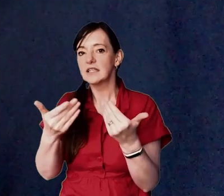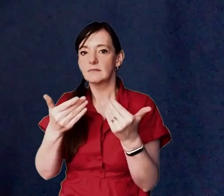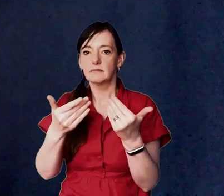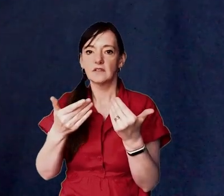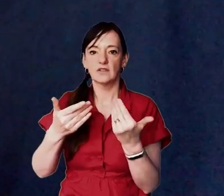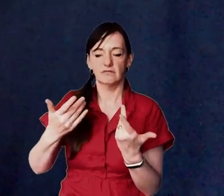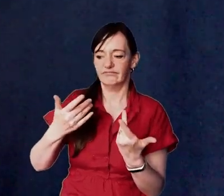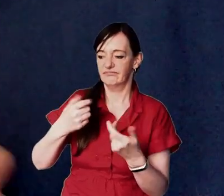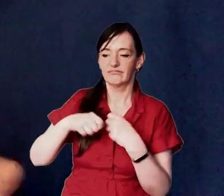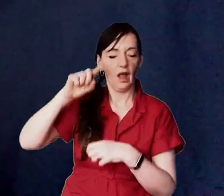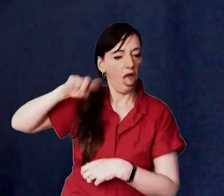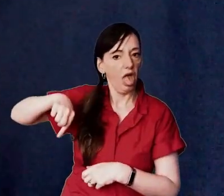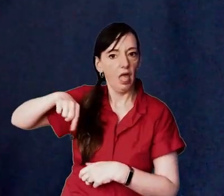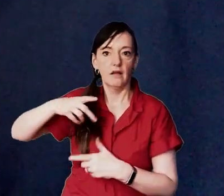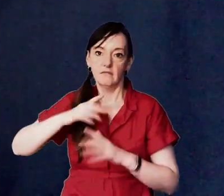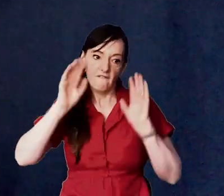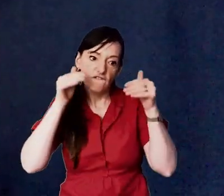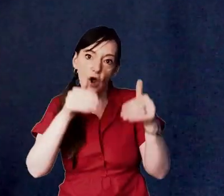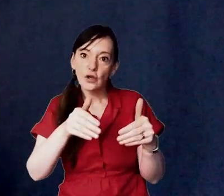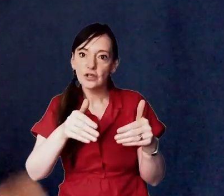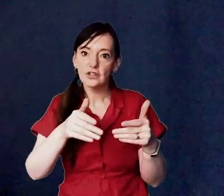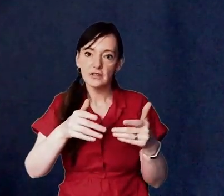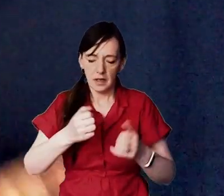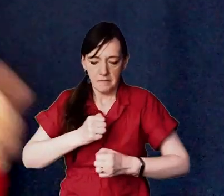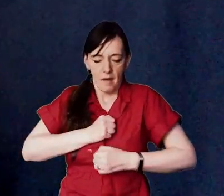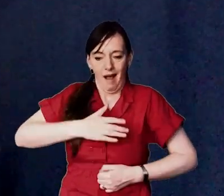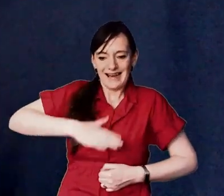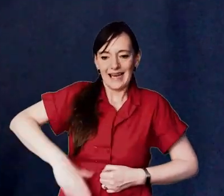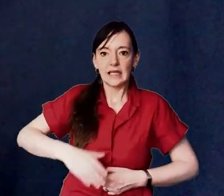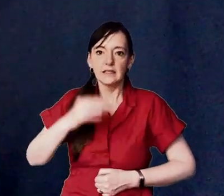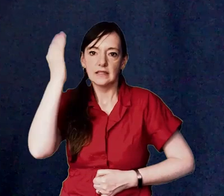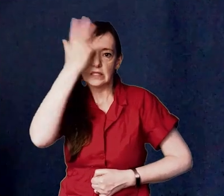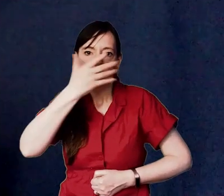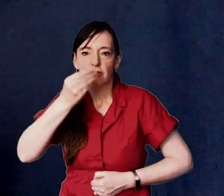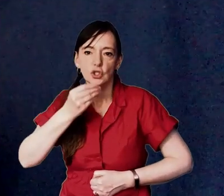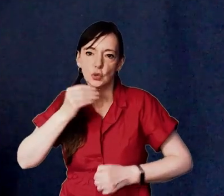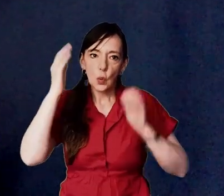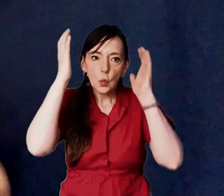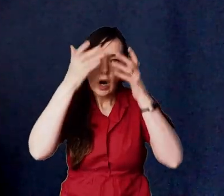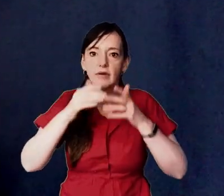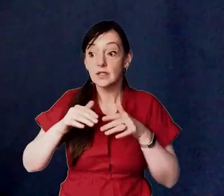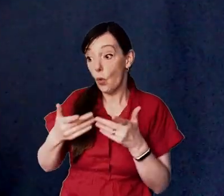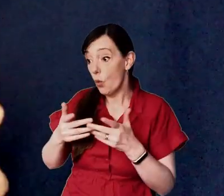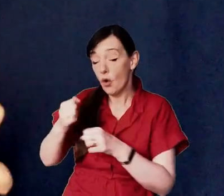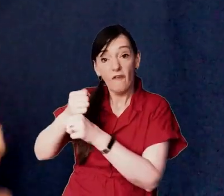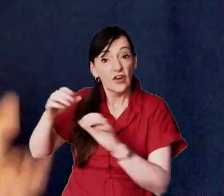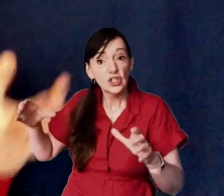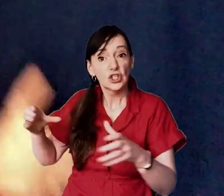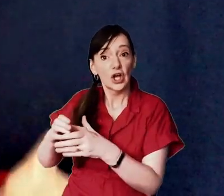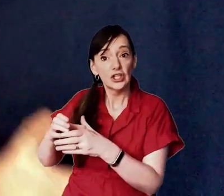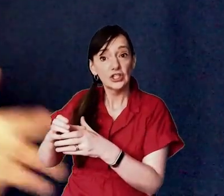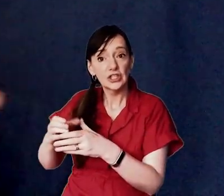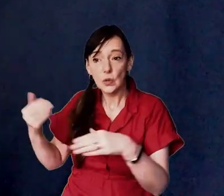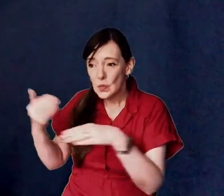down our priority list to invest all of our time and energy into focusing on our own needs our own spiritual concerns in the case of churches